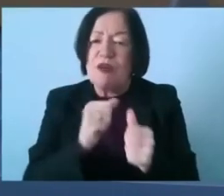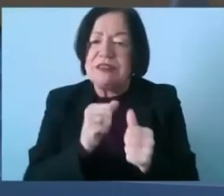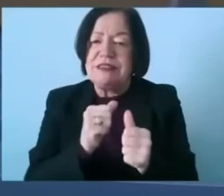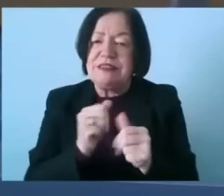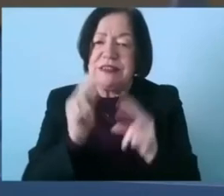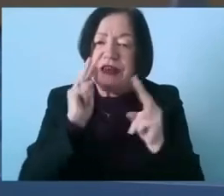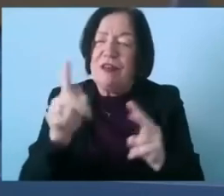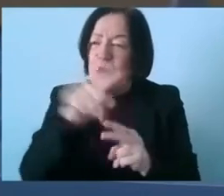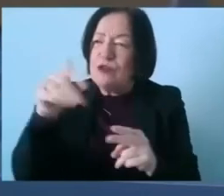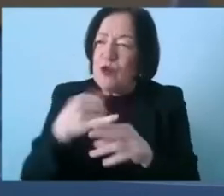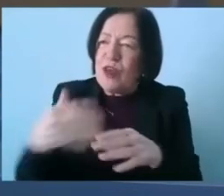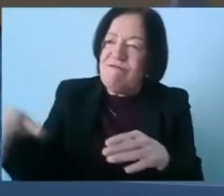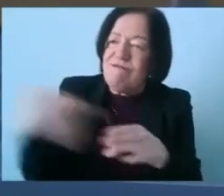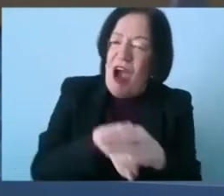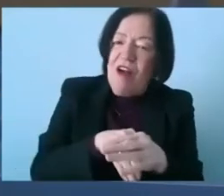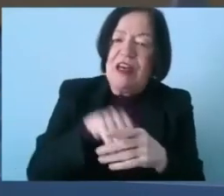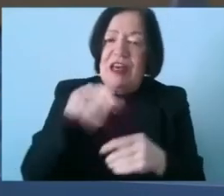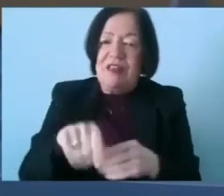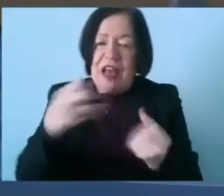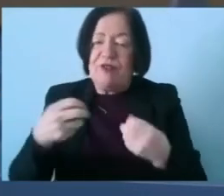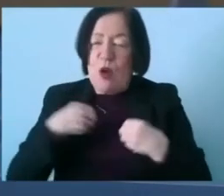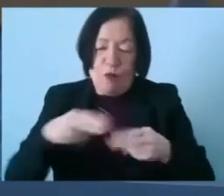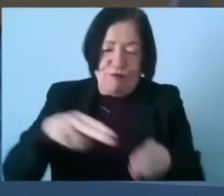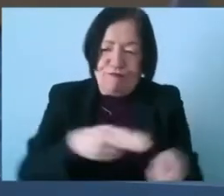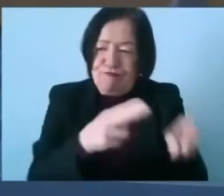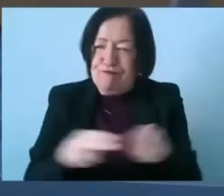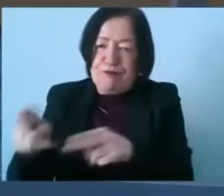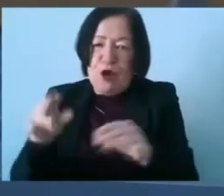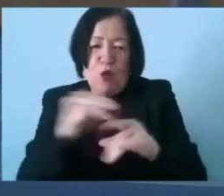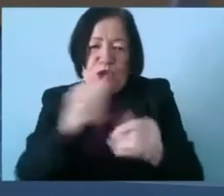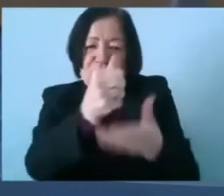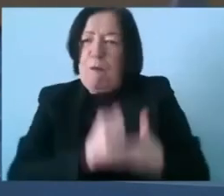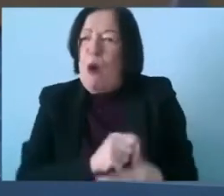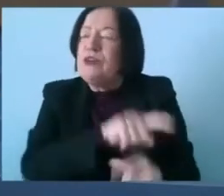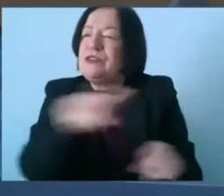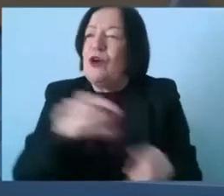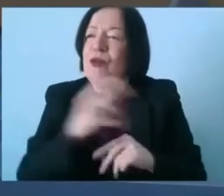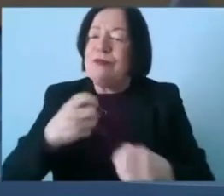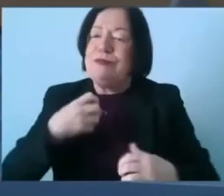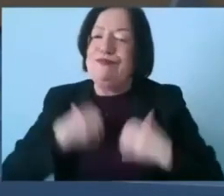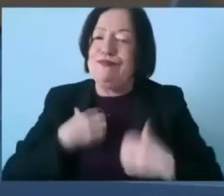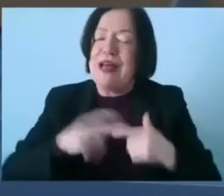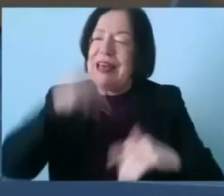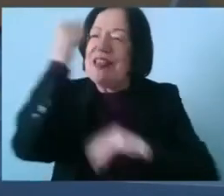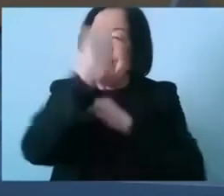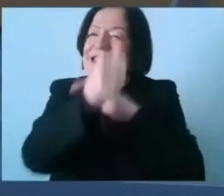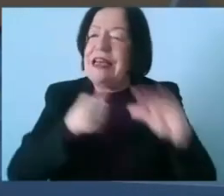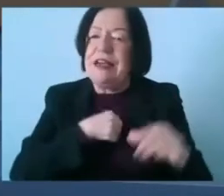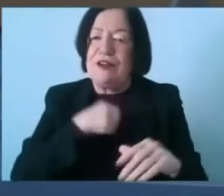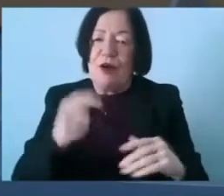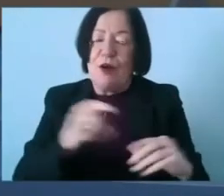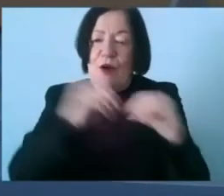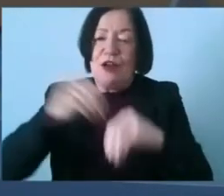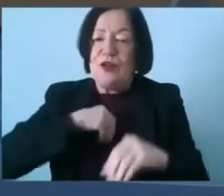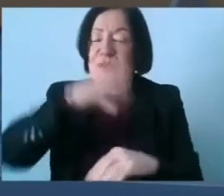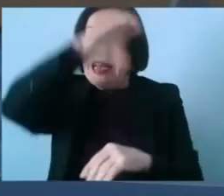the participation and then they have their pathway component which then supports those with the desire and the skill set to be able to go on to the elite